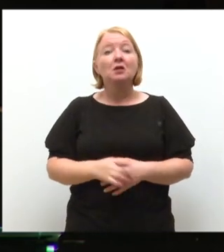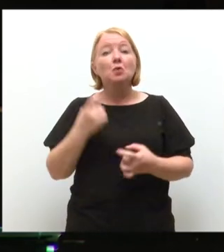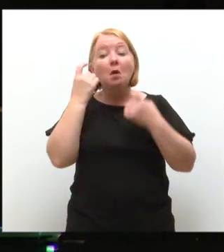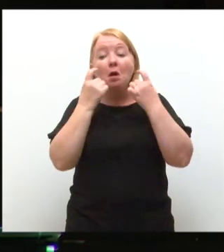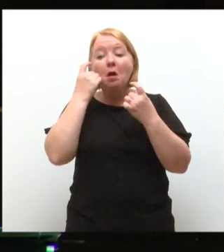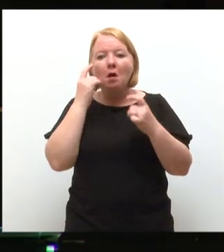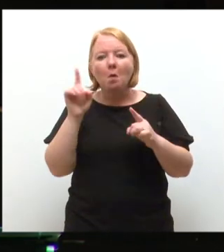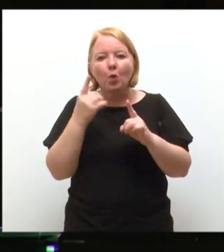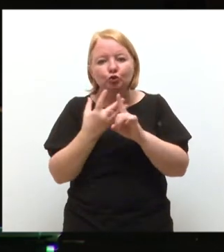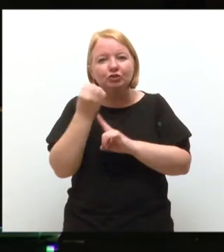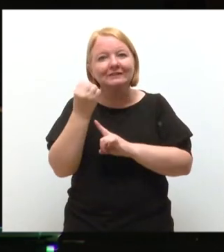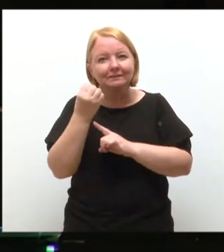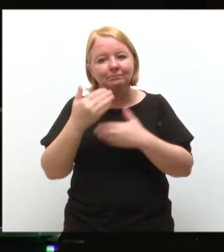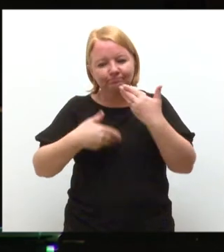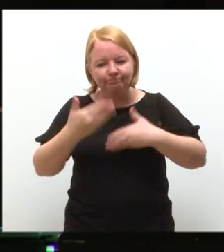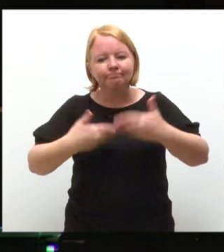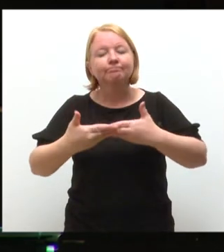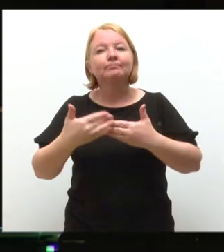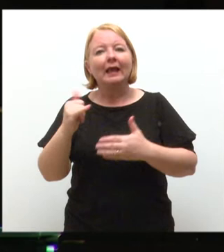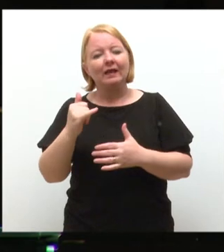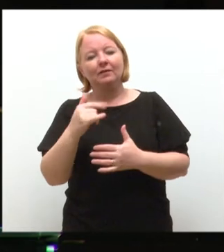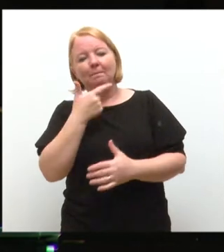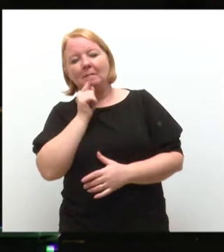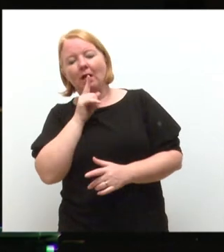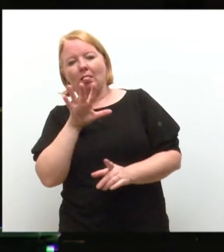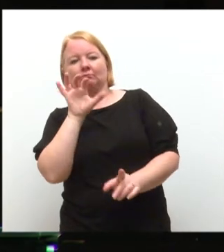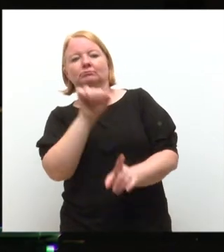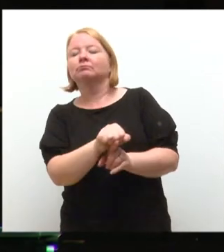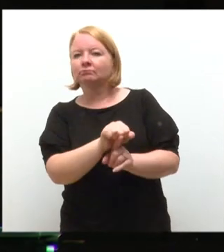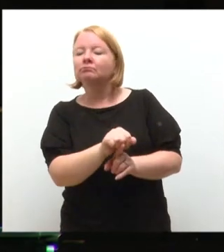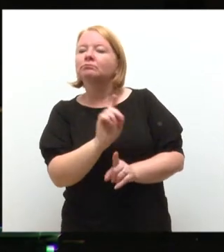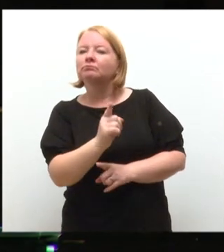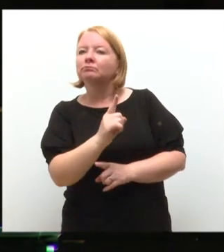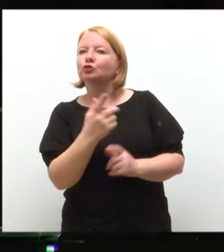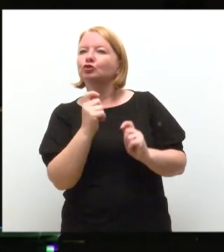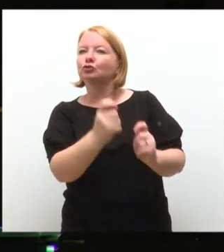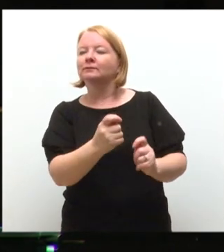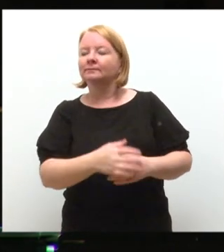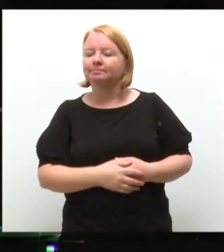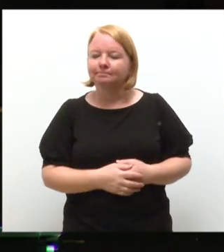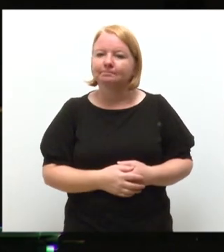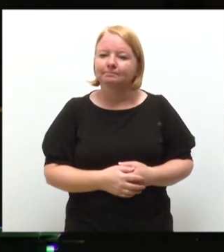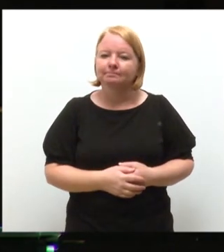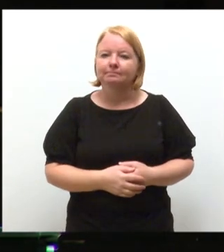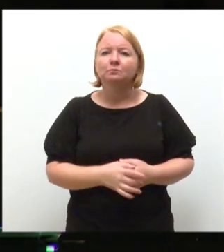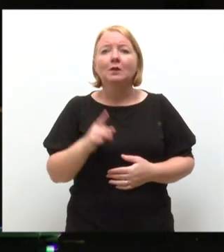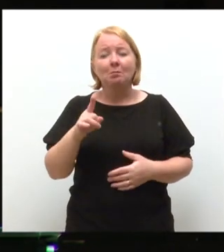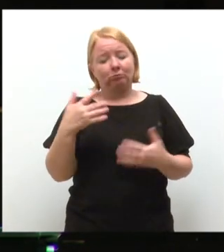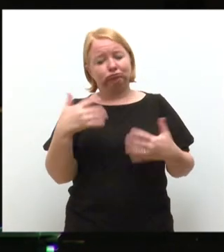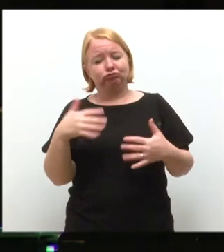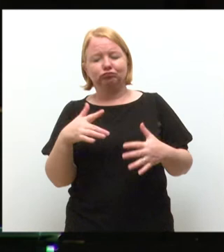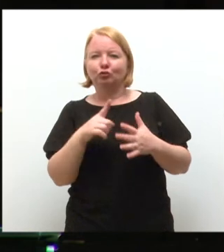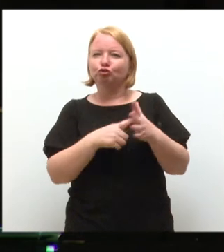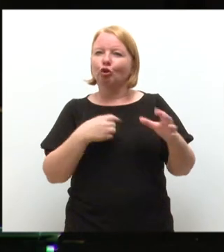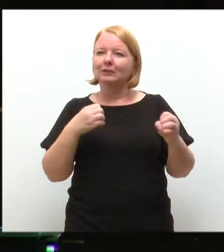been achieved, if her achievements had been properly recognized earlier. But what is remarkable about Jocelyn,